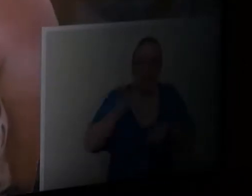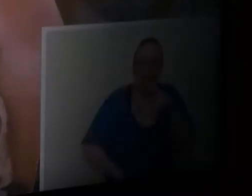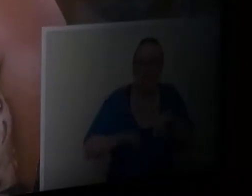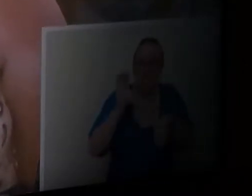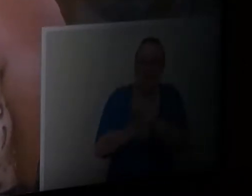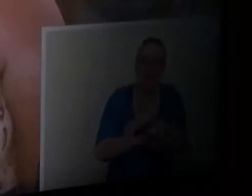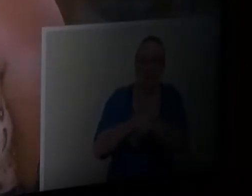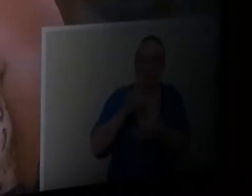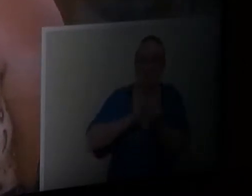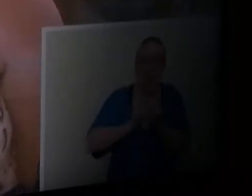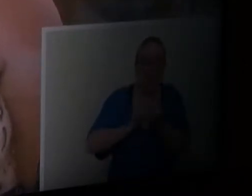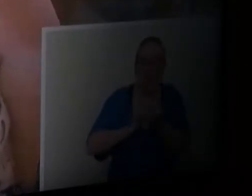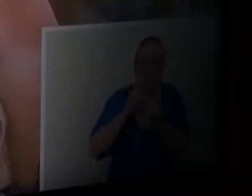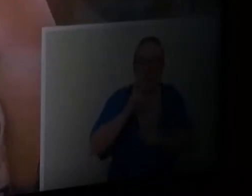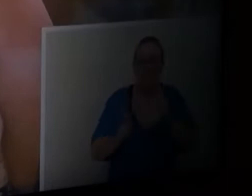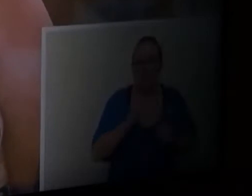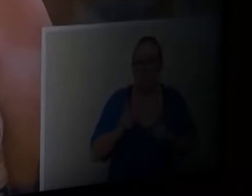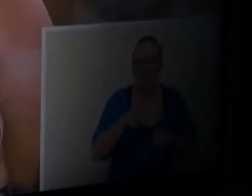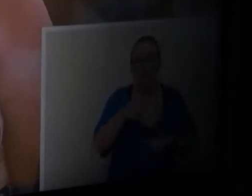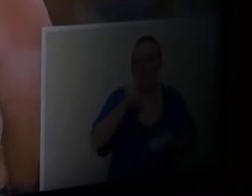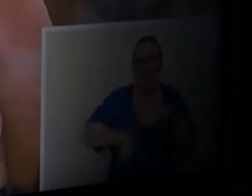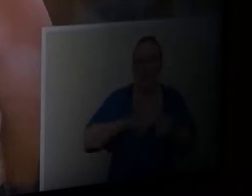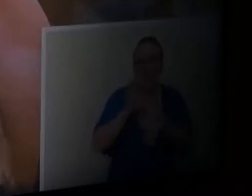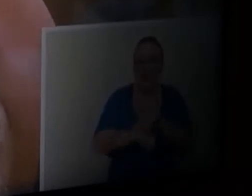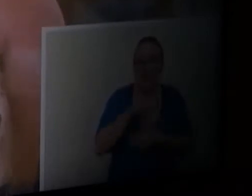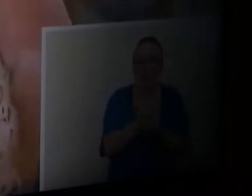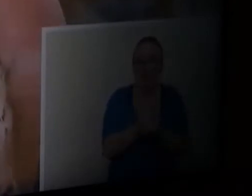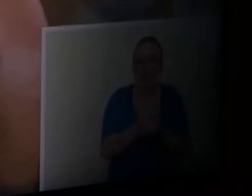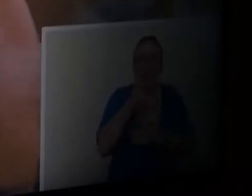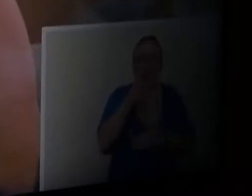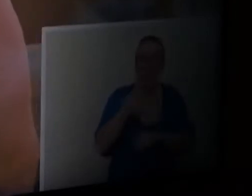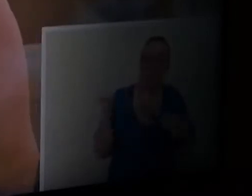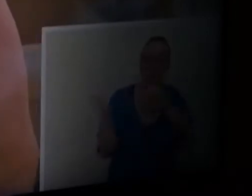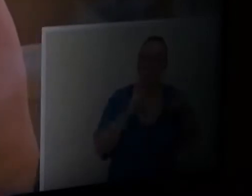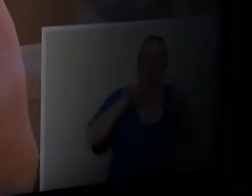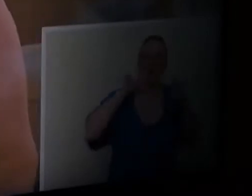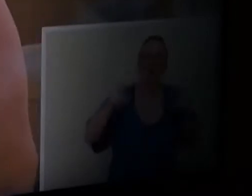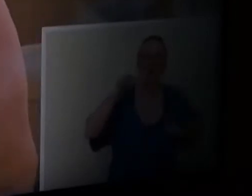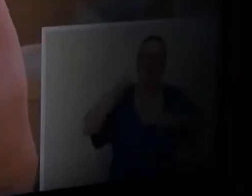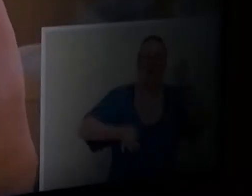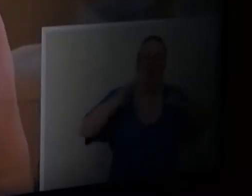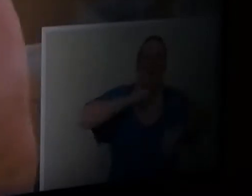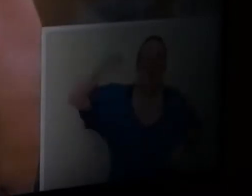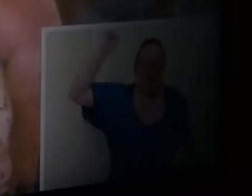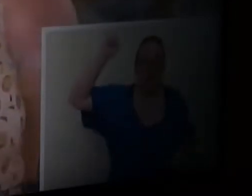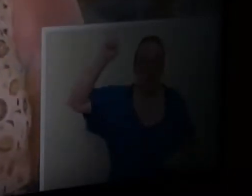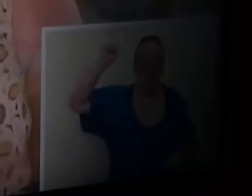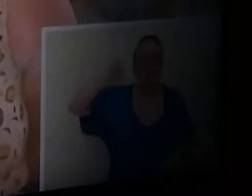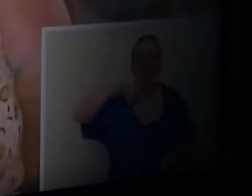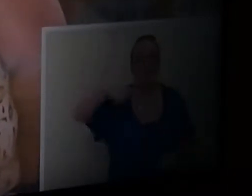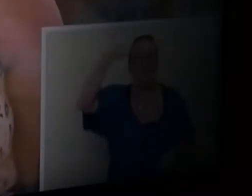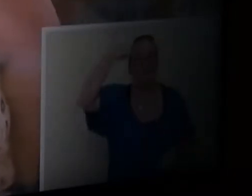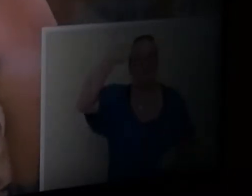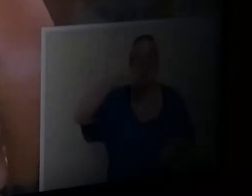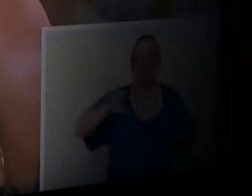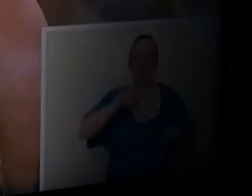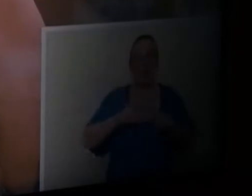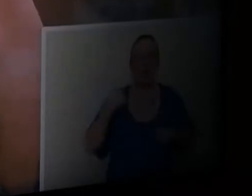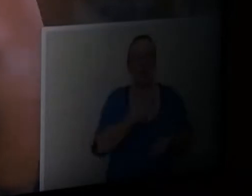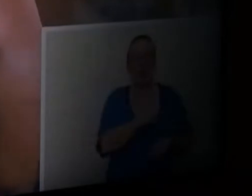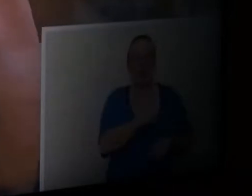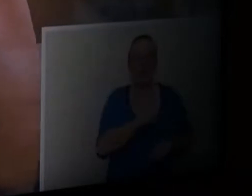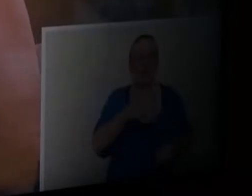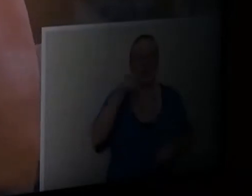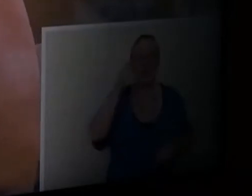can't force medicine down people or treatments. You're going to all go to a court and be hung. If you think you're going to do that to